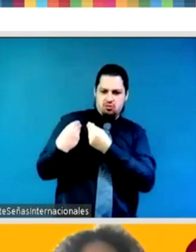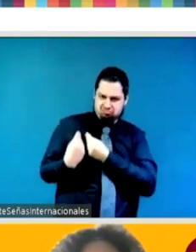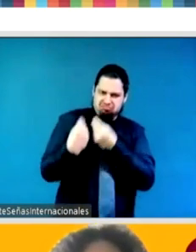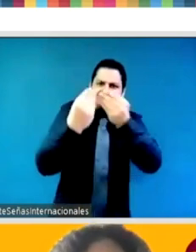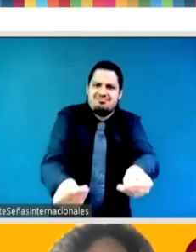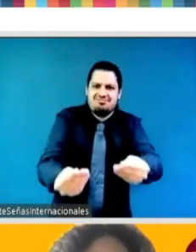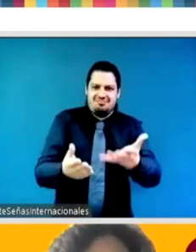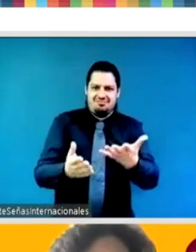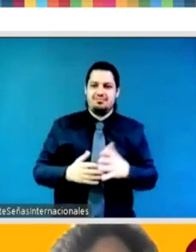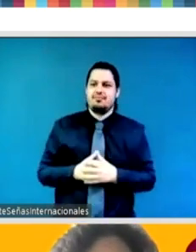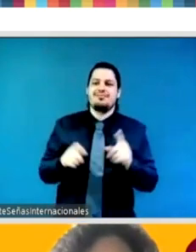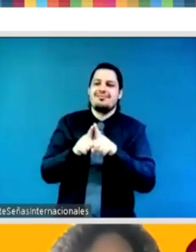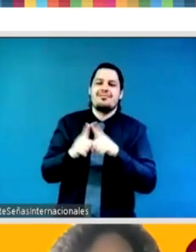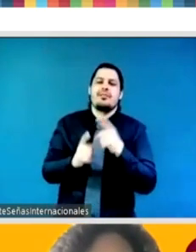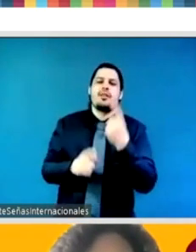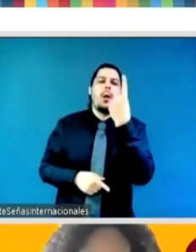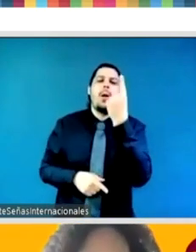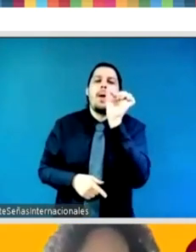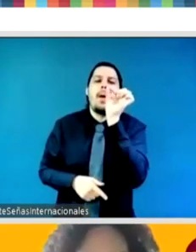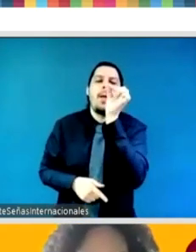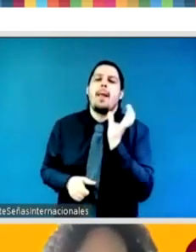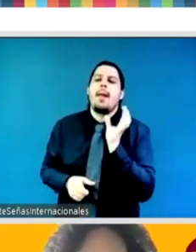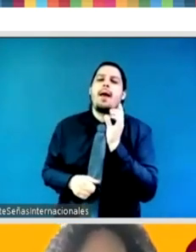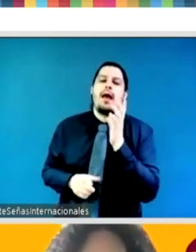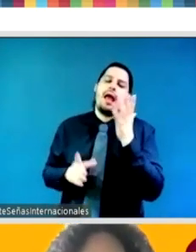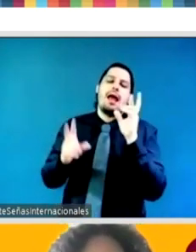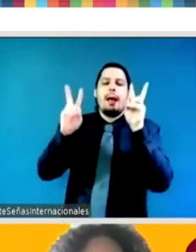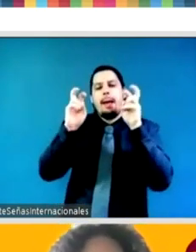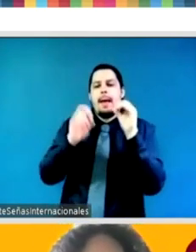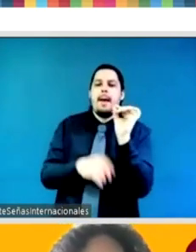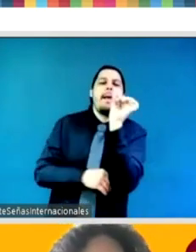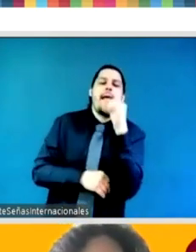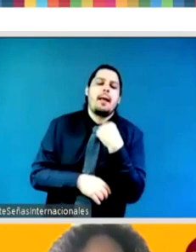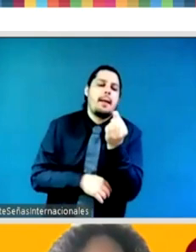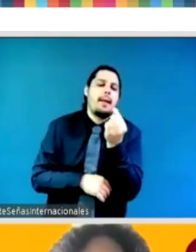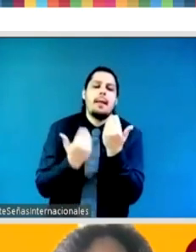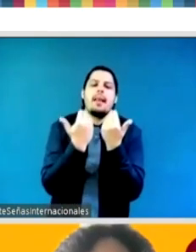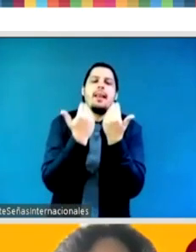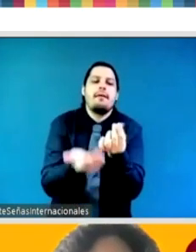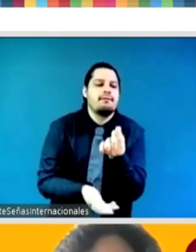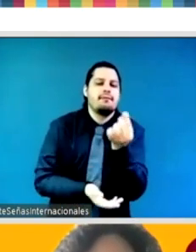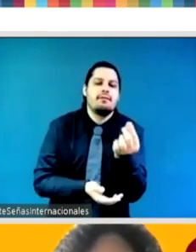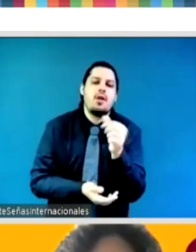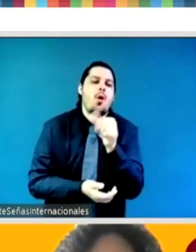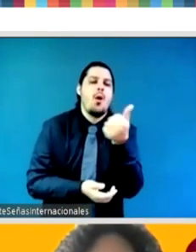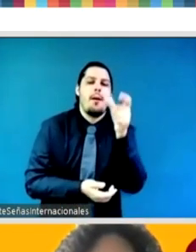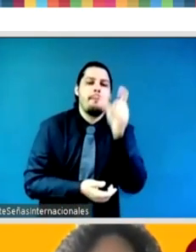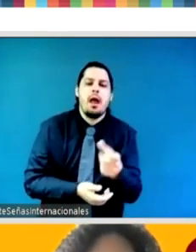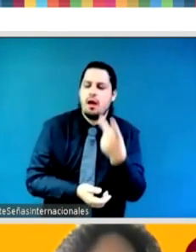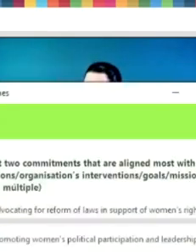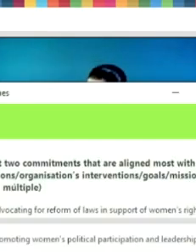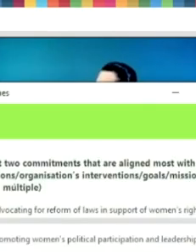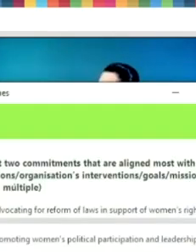we are going to hear from all of you that are listening tight and launch our last poll